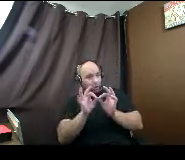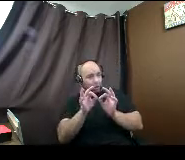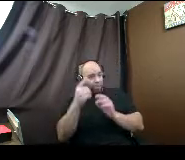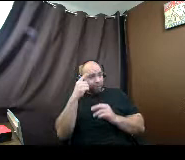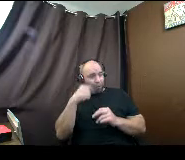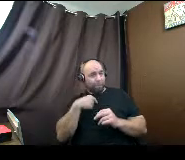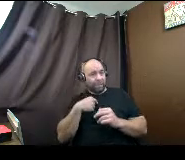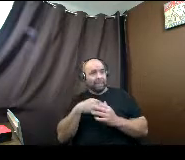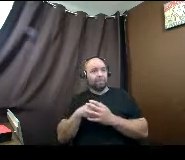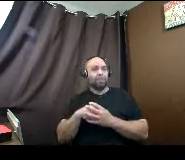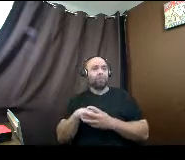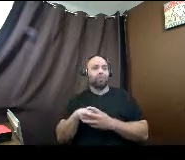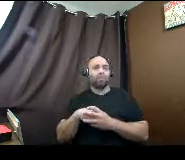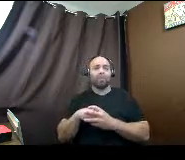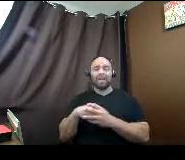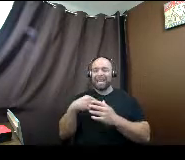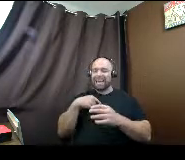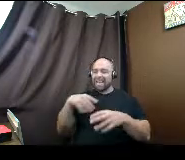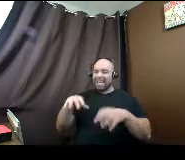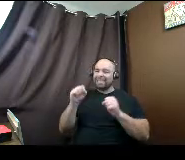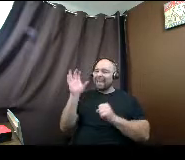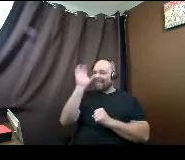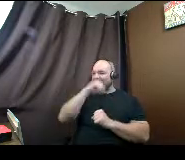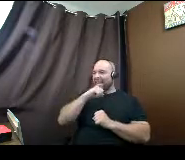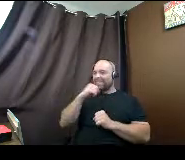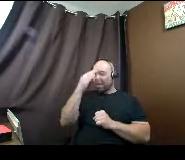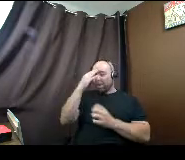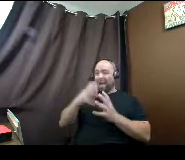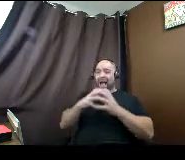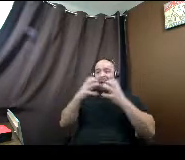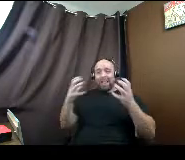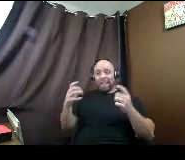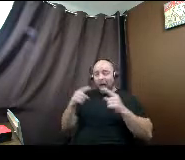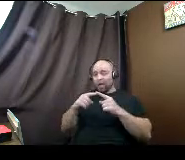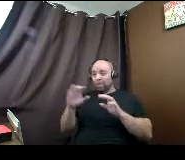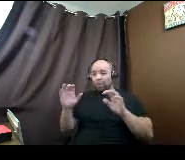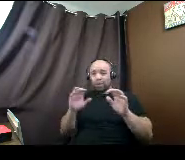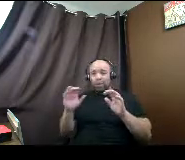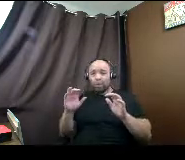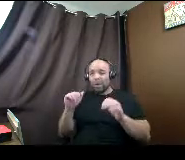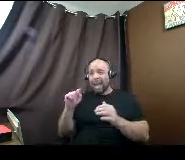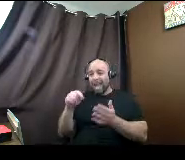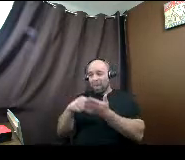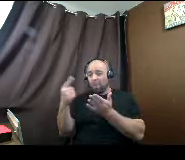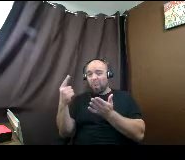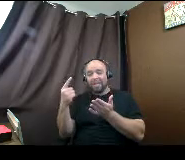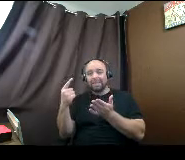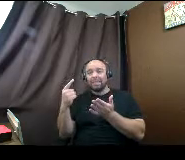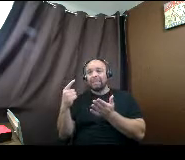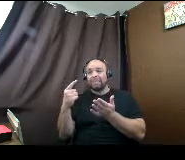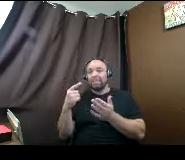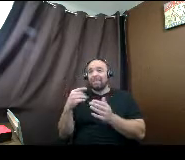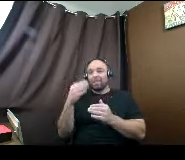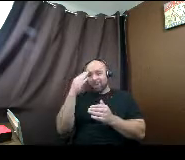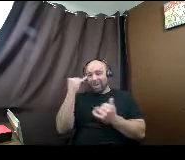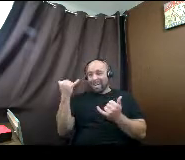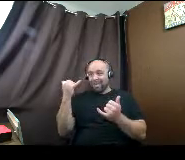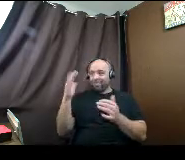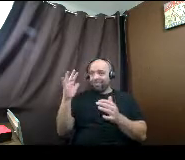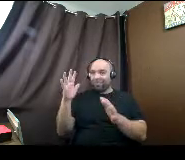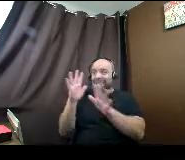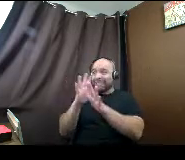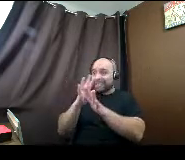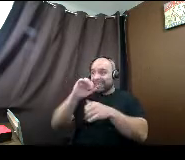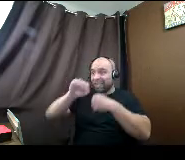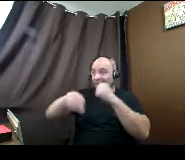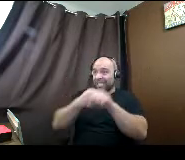I'm going to take a guess that there's a lot to do all at once. I know that it's your senior year, which is exciting. And